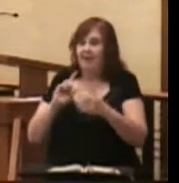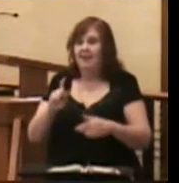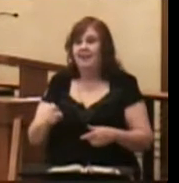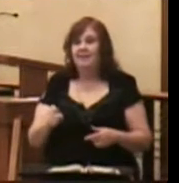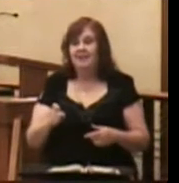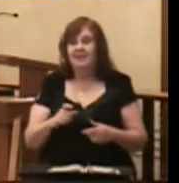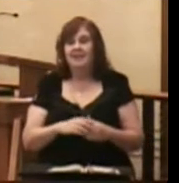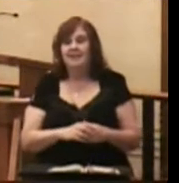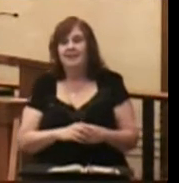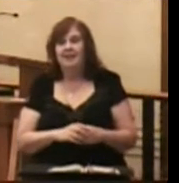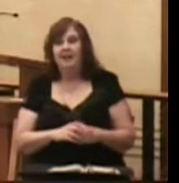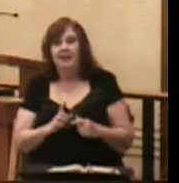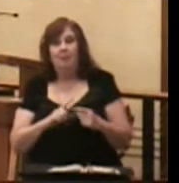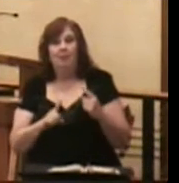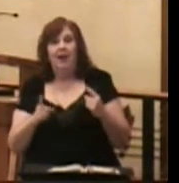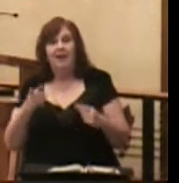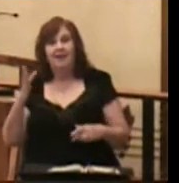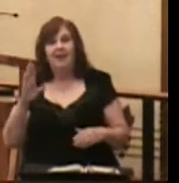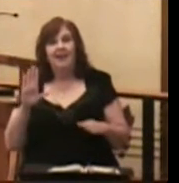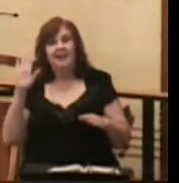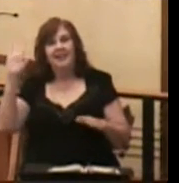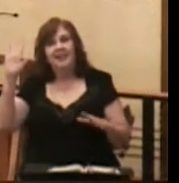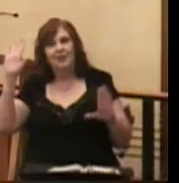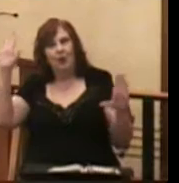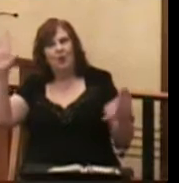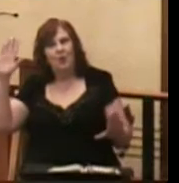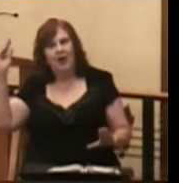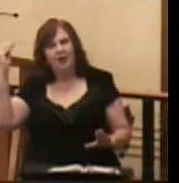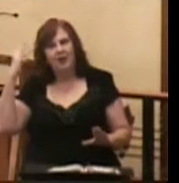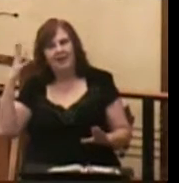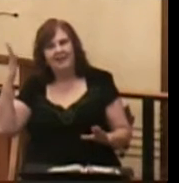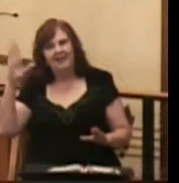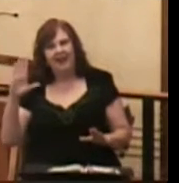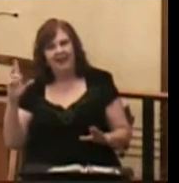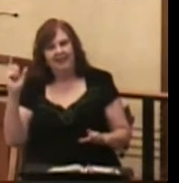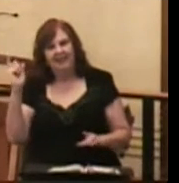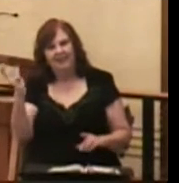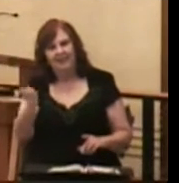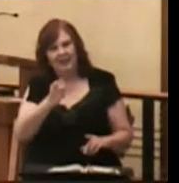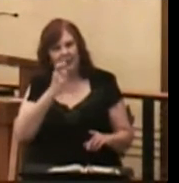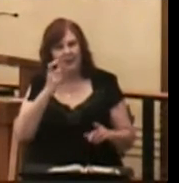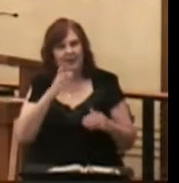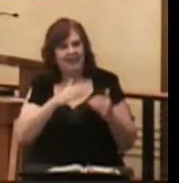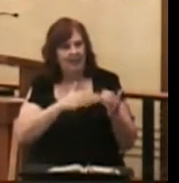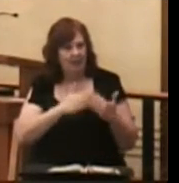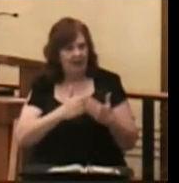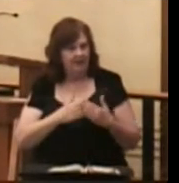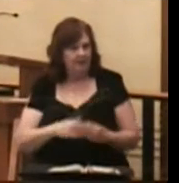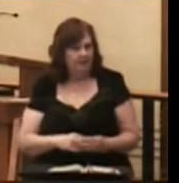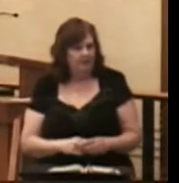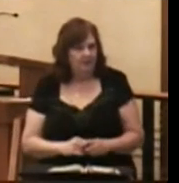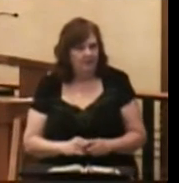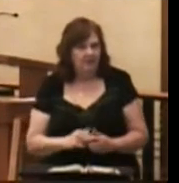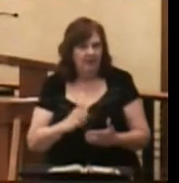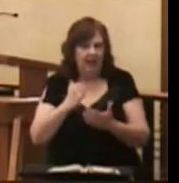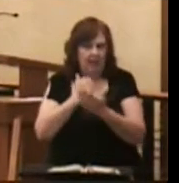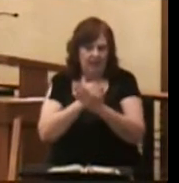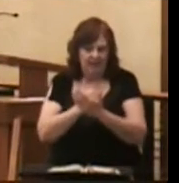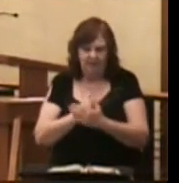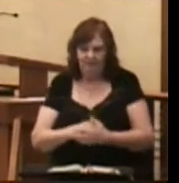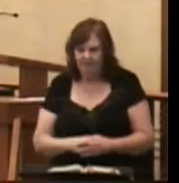but in God's great grace, God gives it to us anyway. Amen.